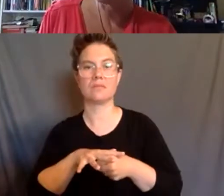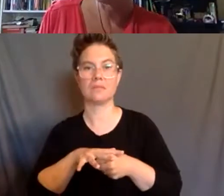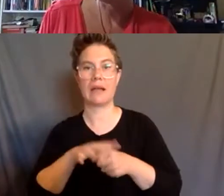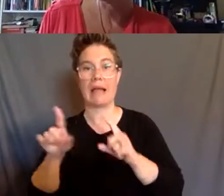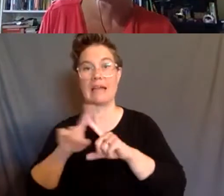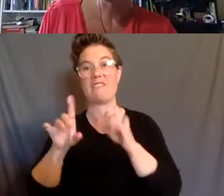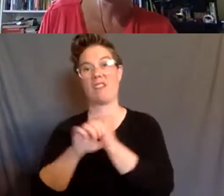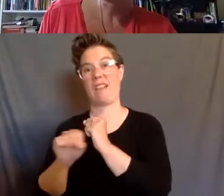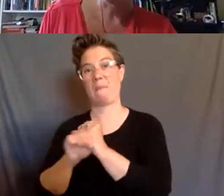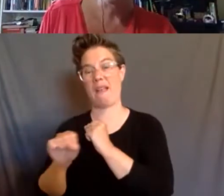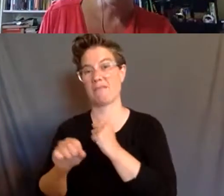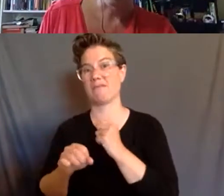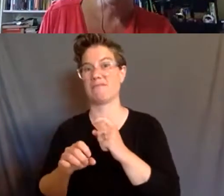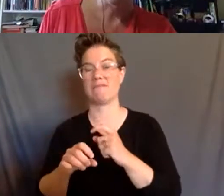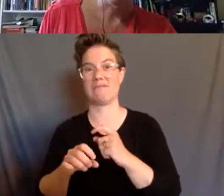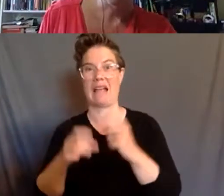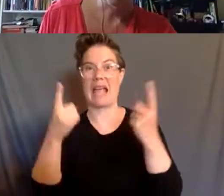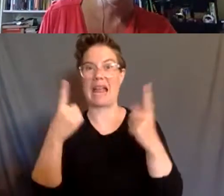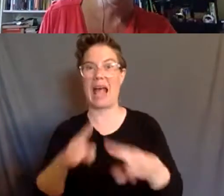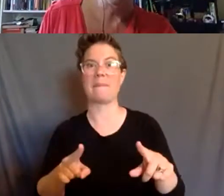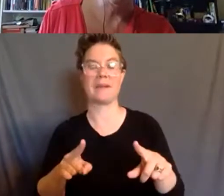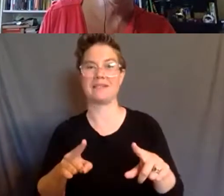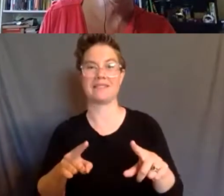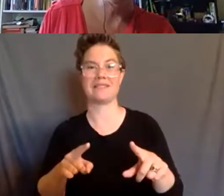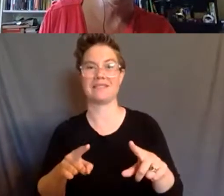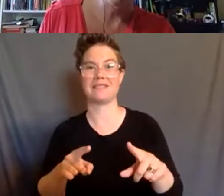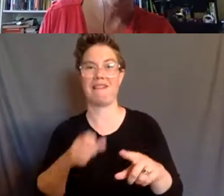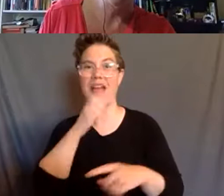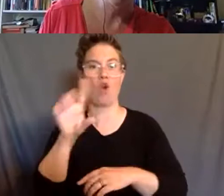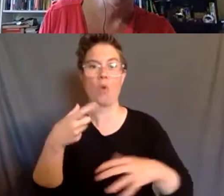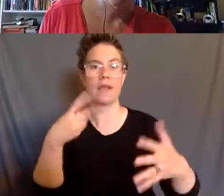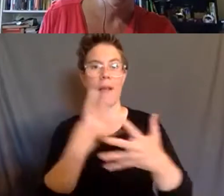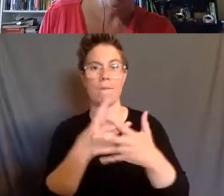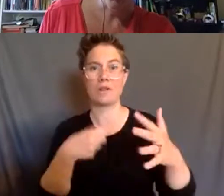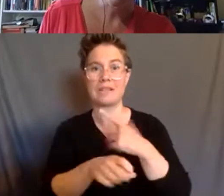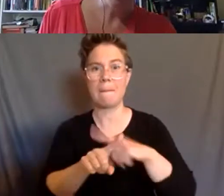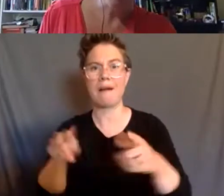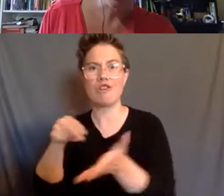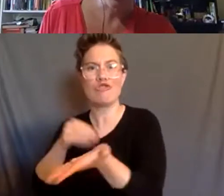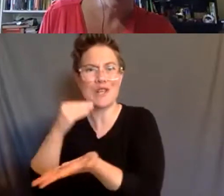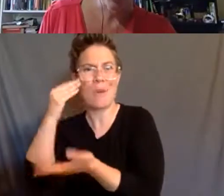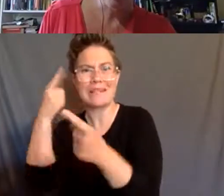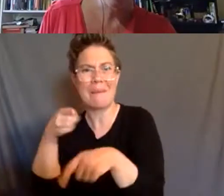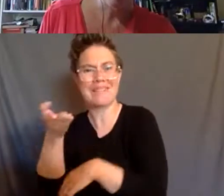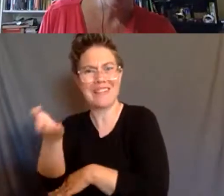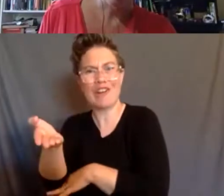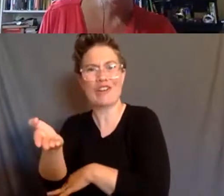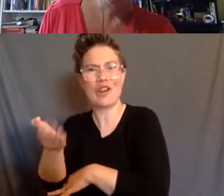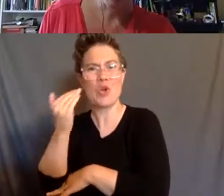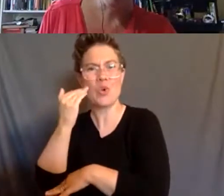and so on. It's not just something that happens in jails and prisons, but also in nursing homes. know, congregate facilities now